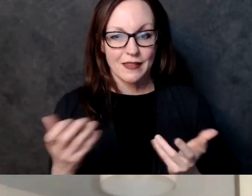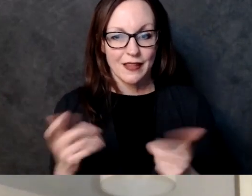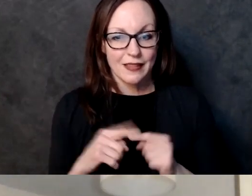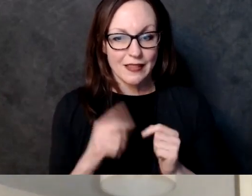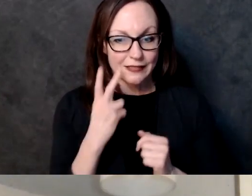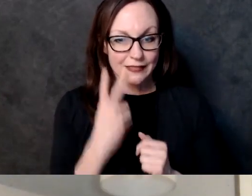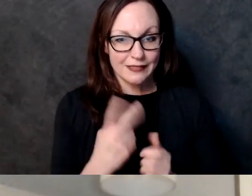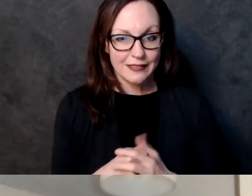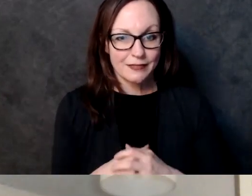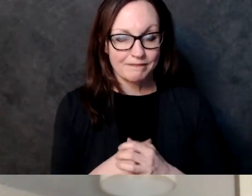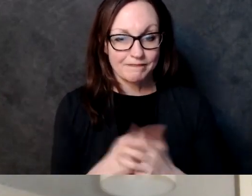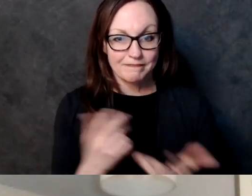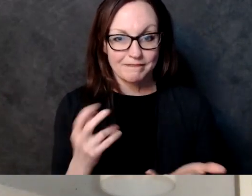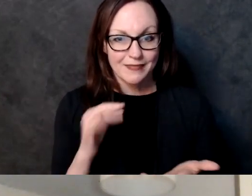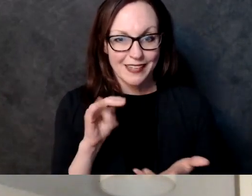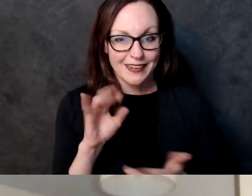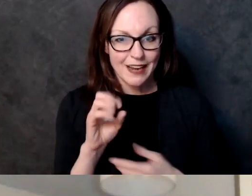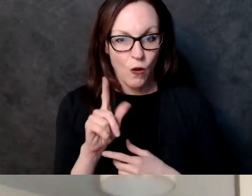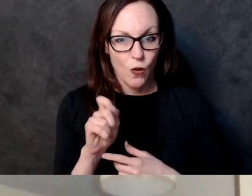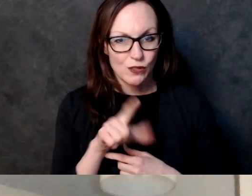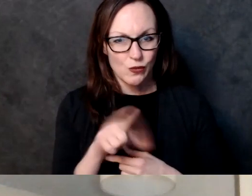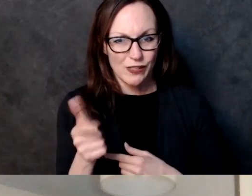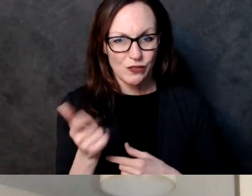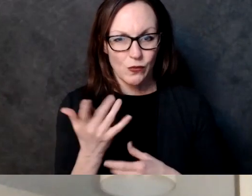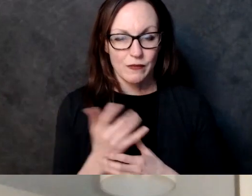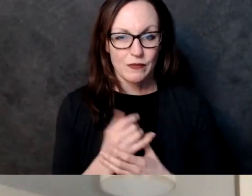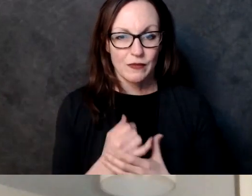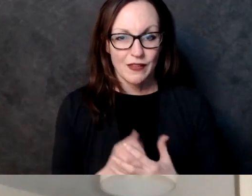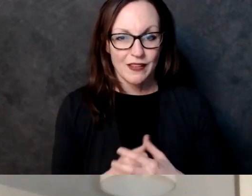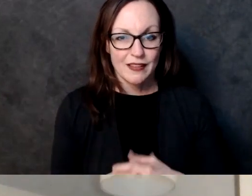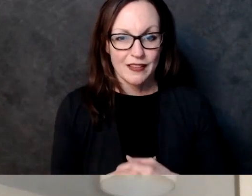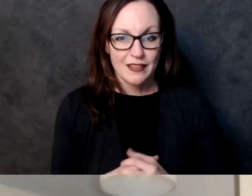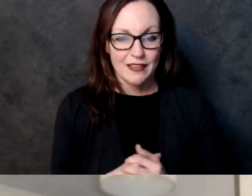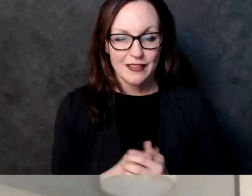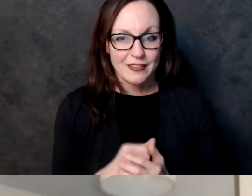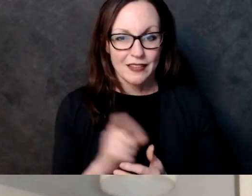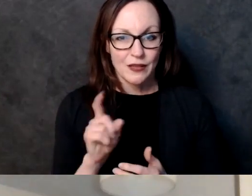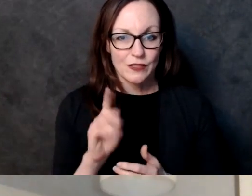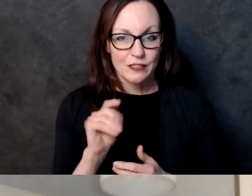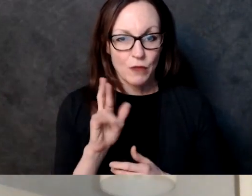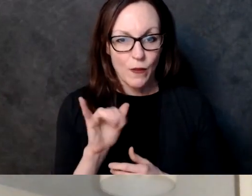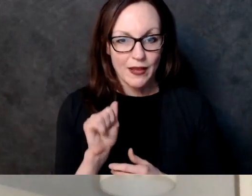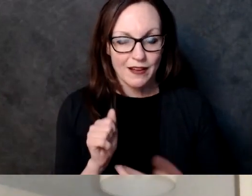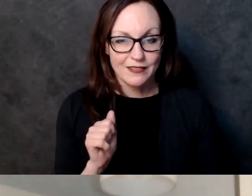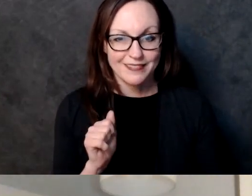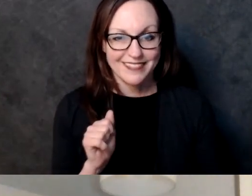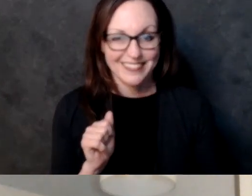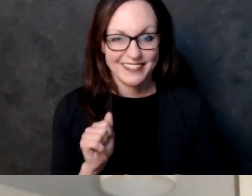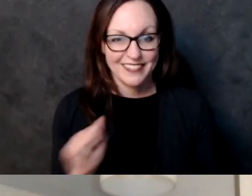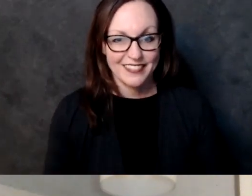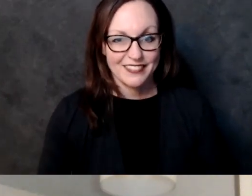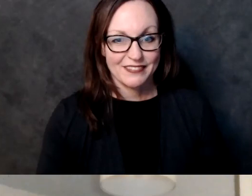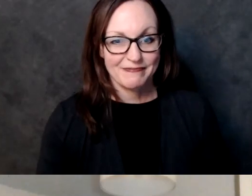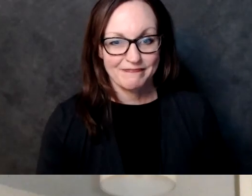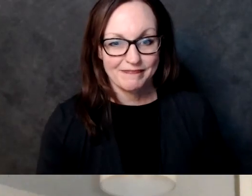a lot of the questions about covid oh and just to give kind of an outline so people have an idea of the flow of everything uh we did introductions